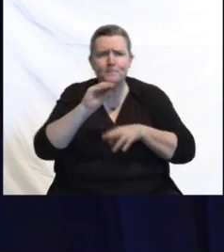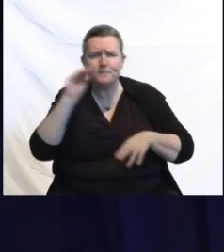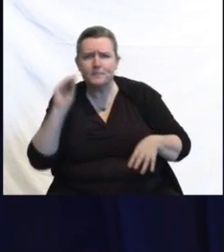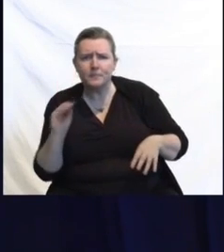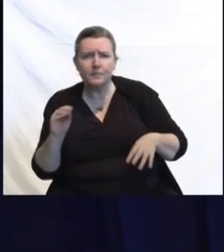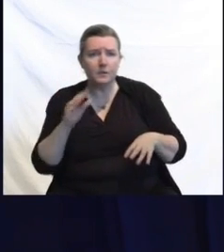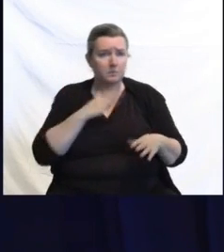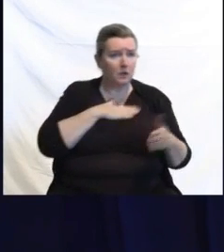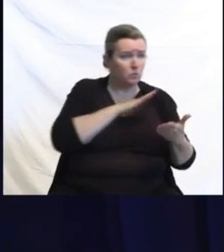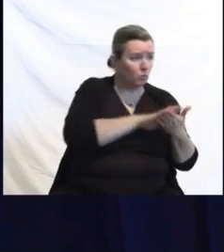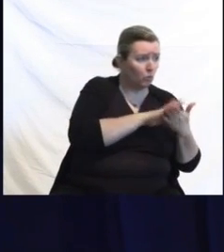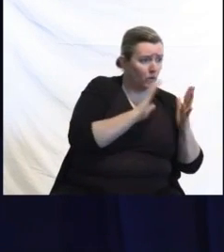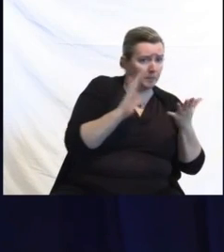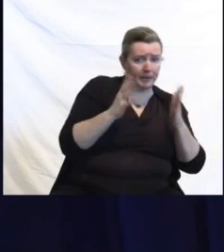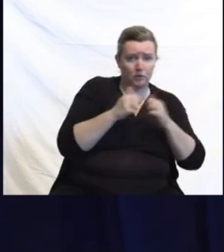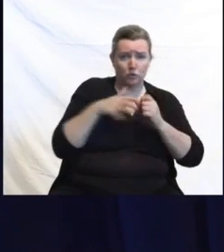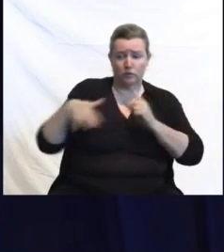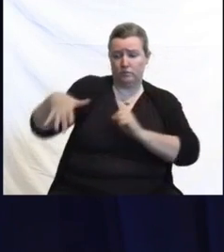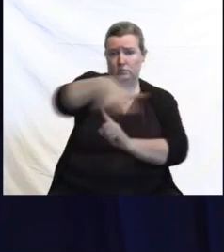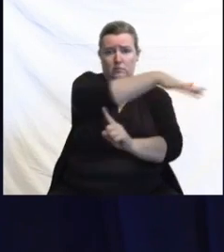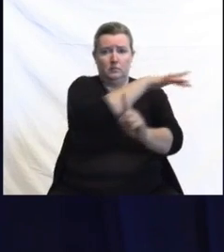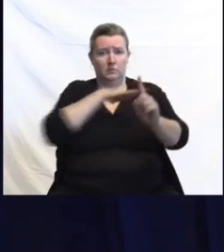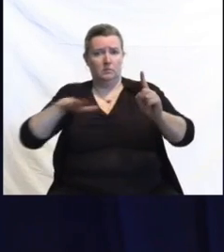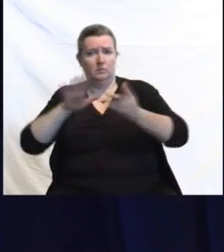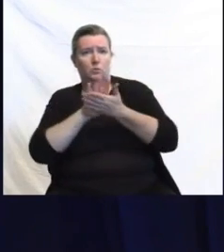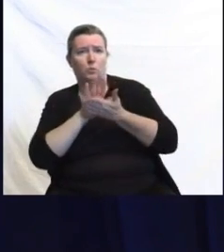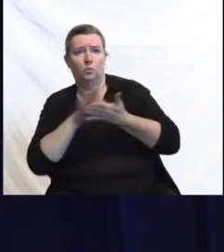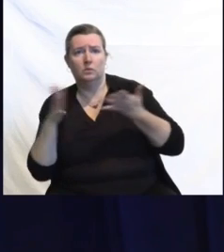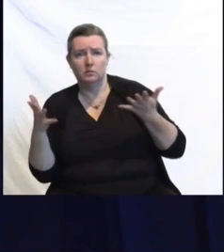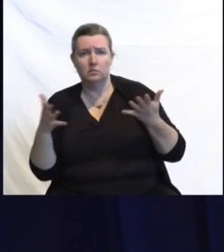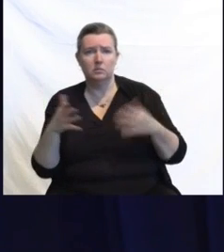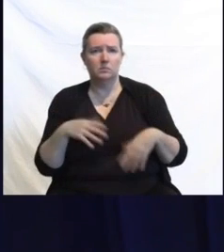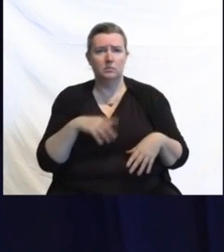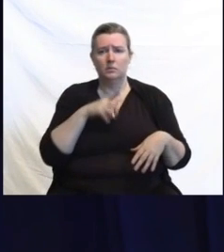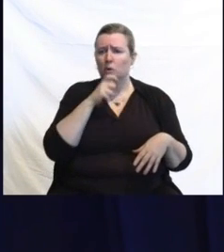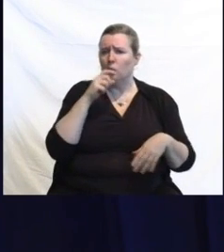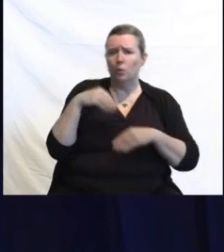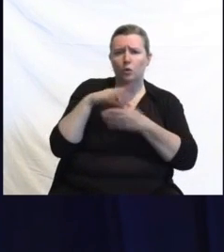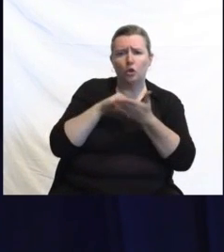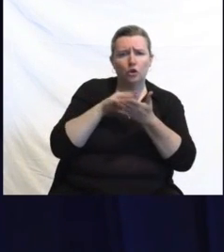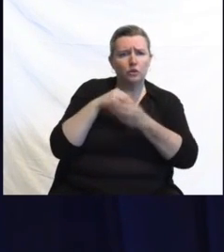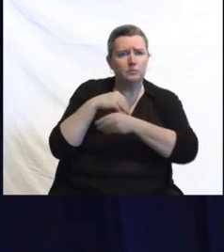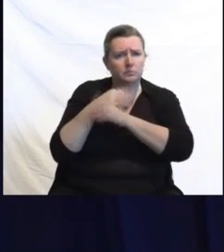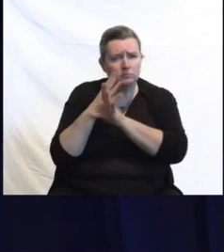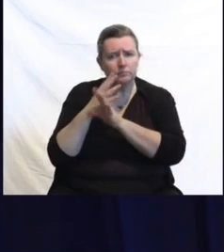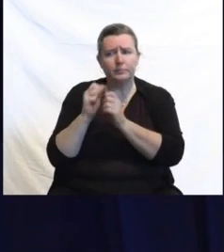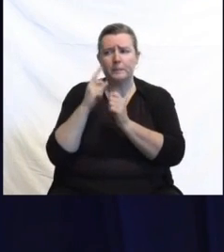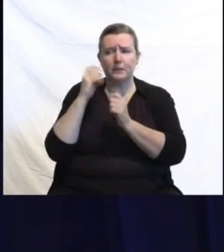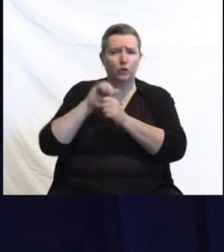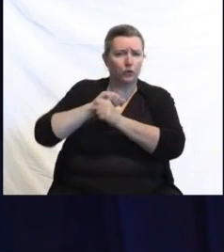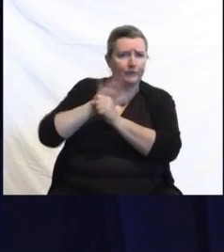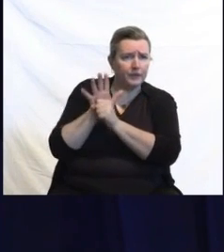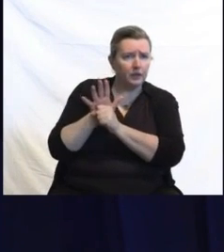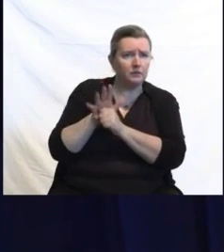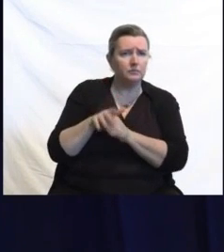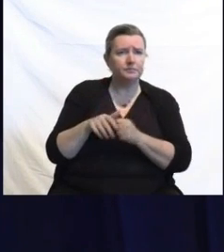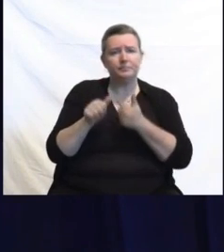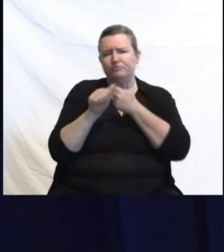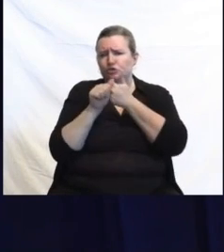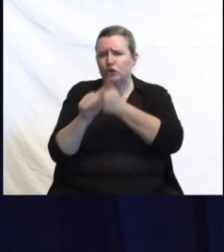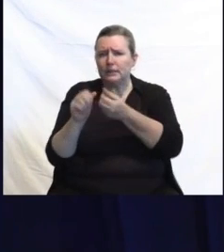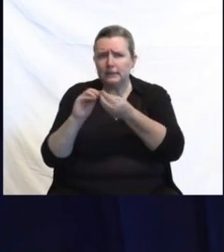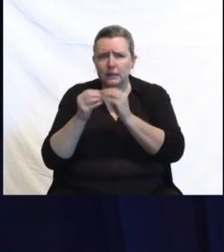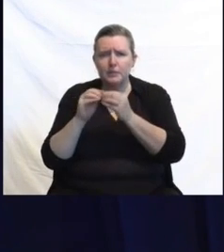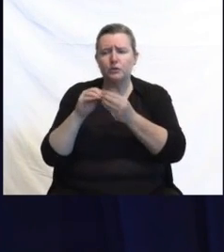monitor the number of students learning remotely in K-12 due to COVID-19, and track the number of college and university